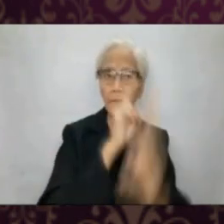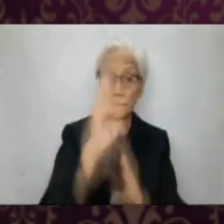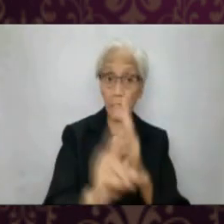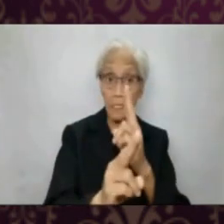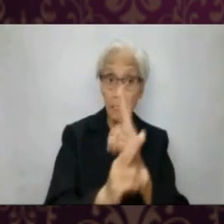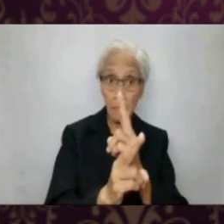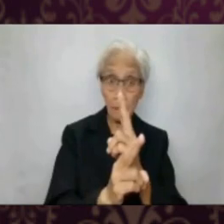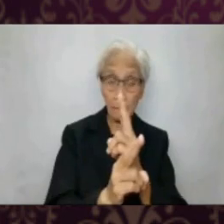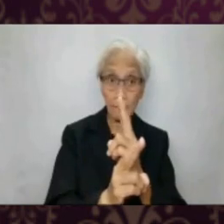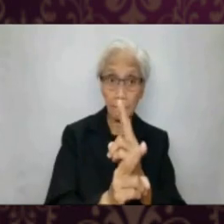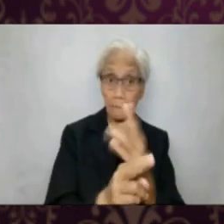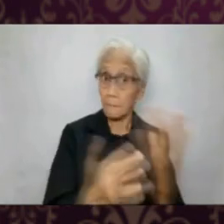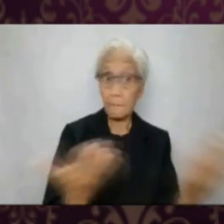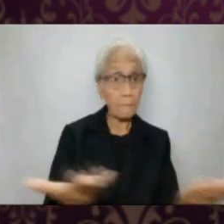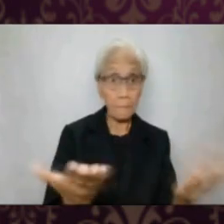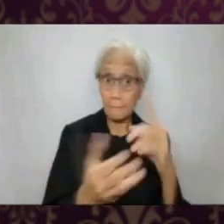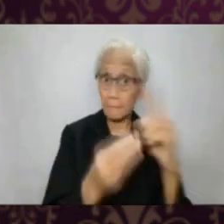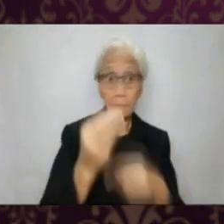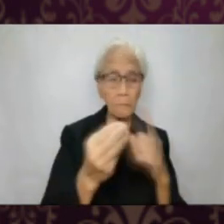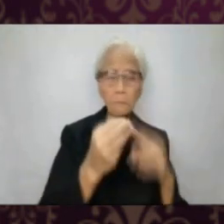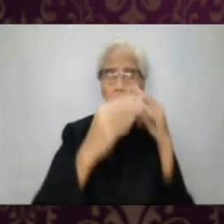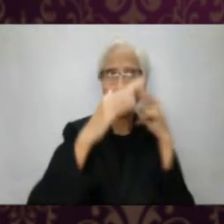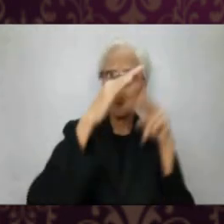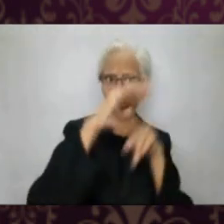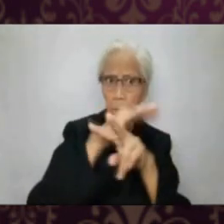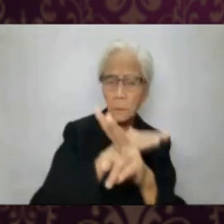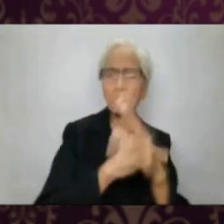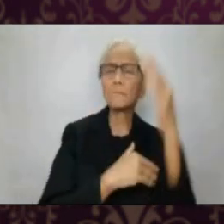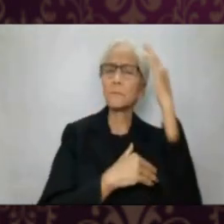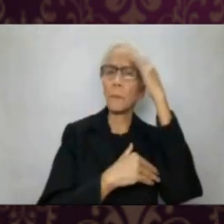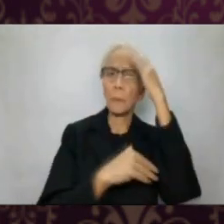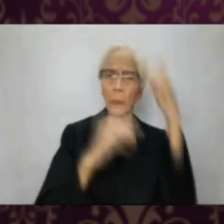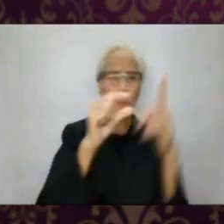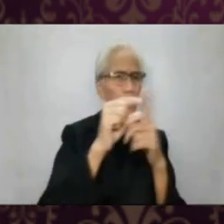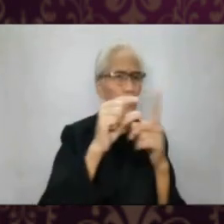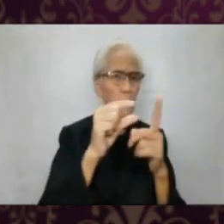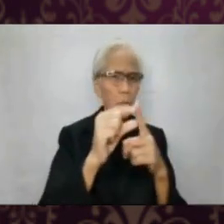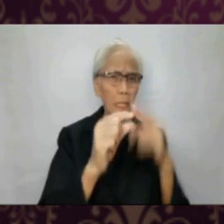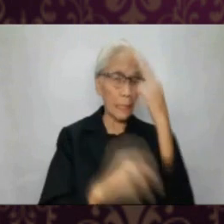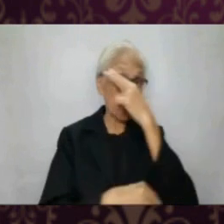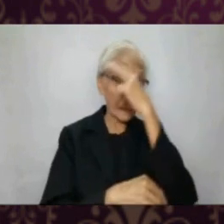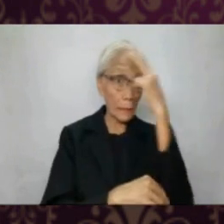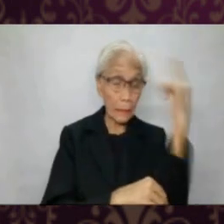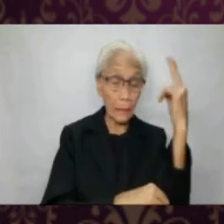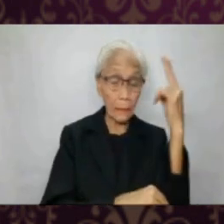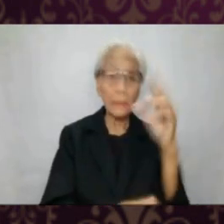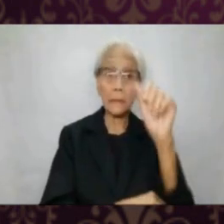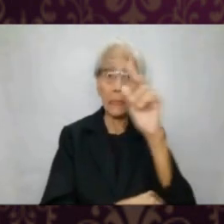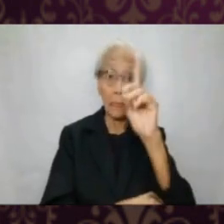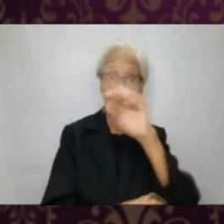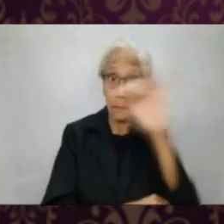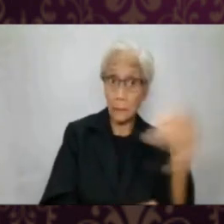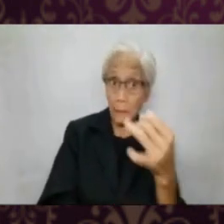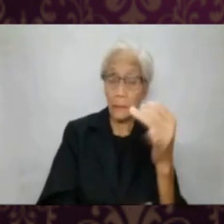being an instrument of universality. This is about vision. You know, the word Catholic